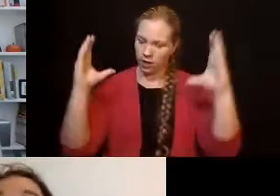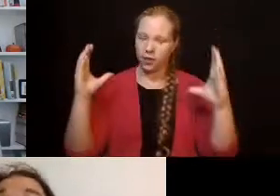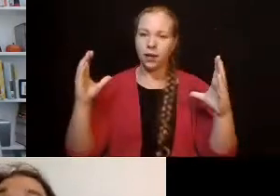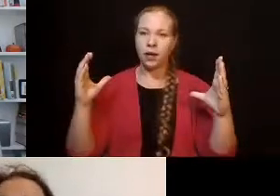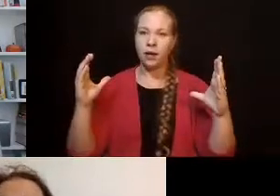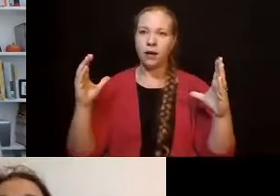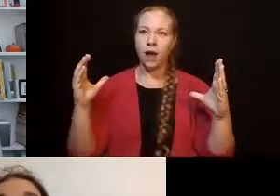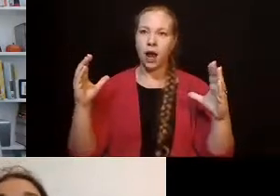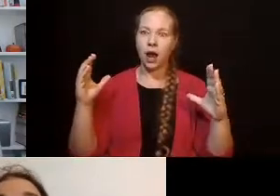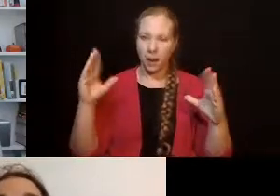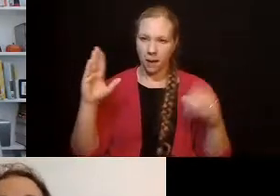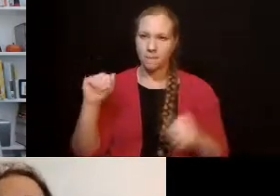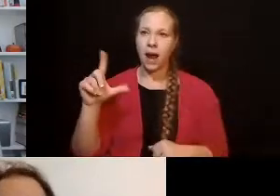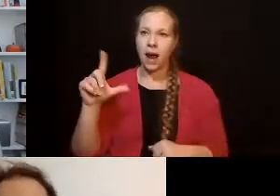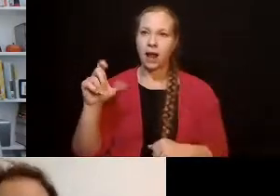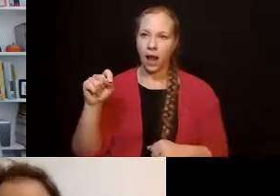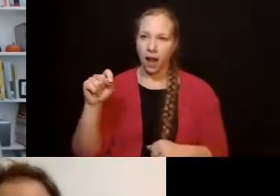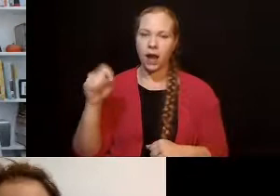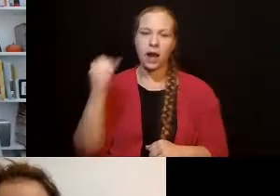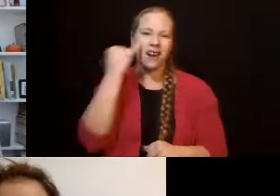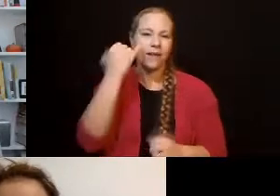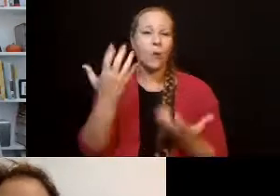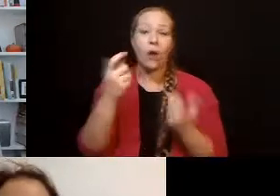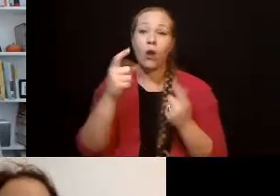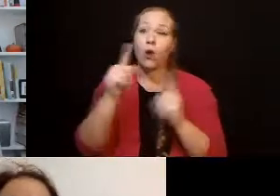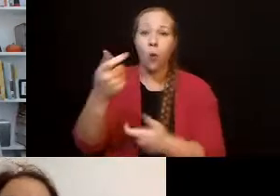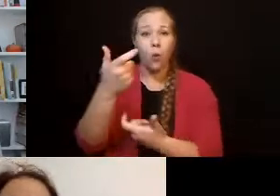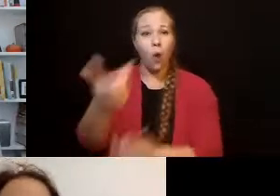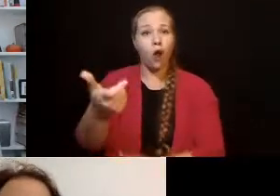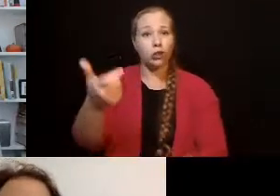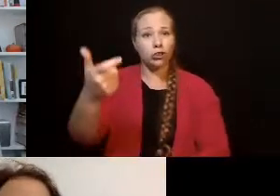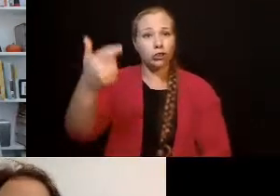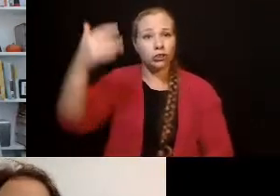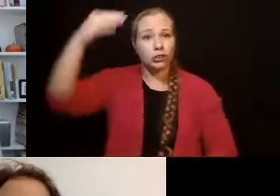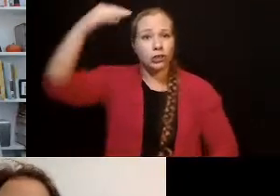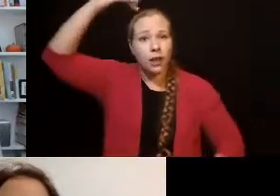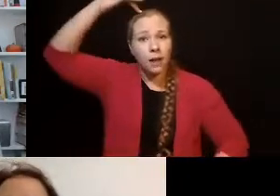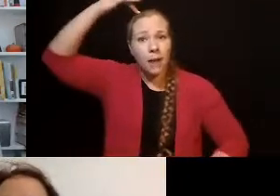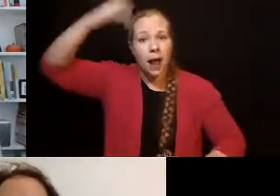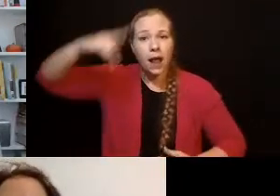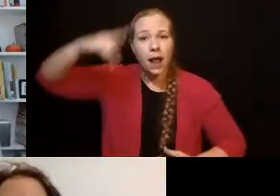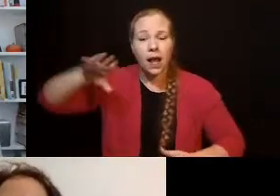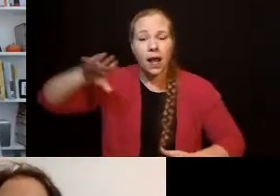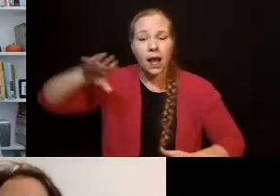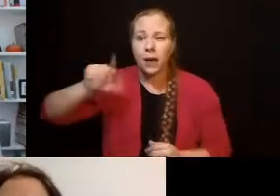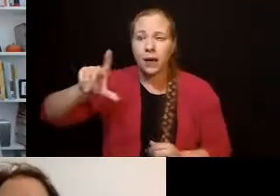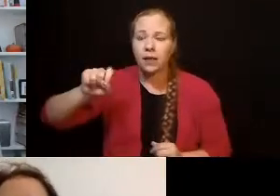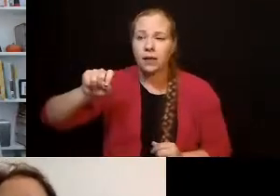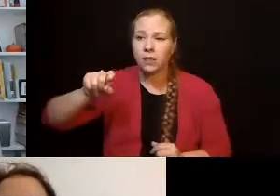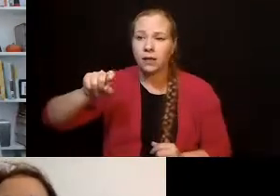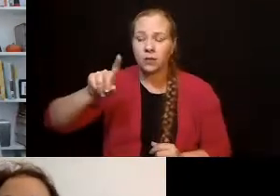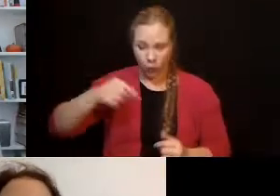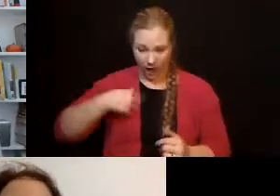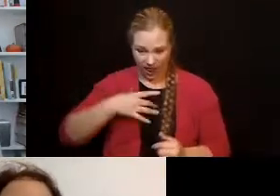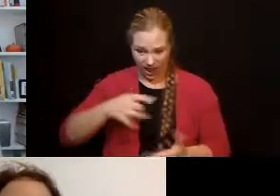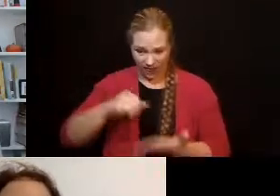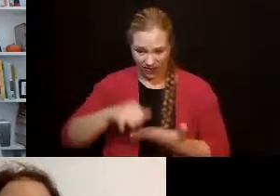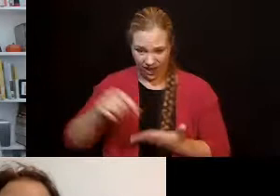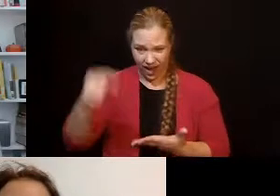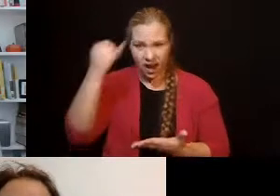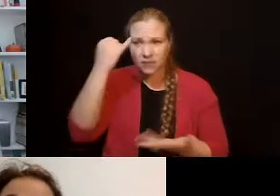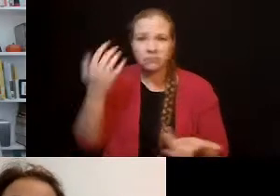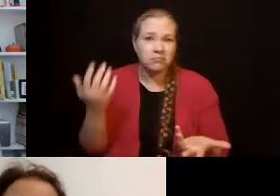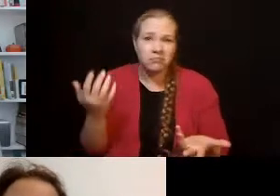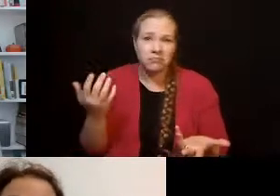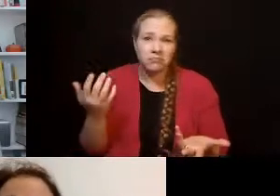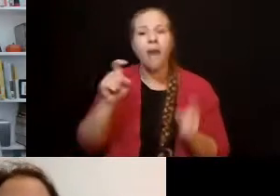experience that to be able to see whether or not that's something that they like. As a mom,